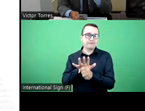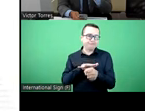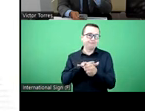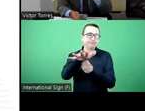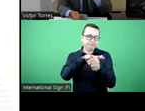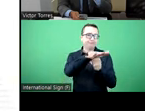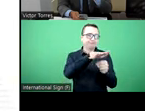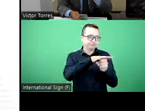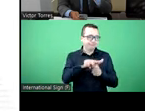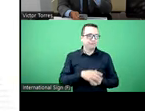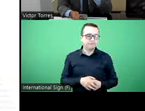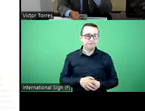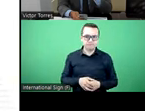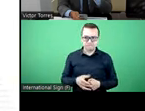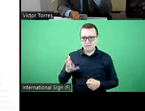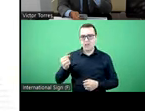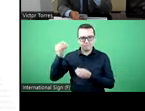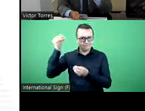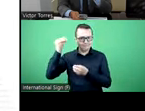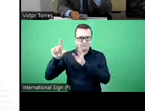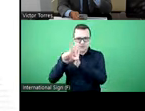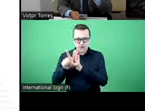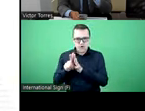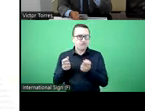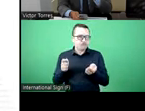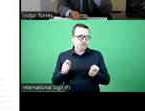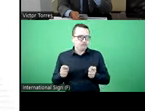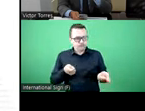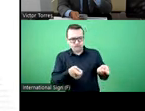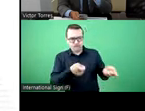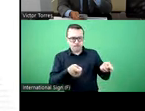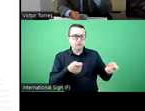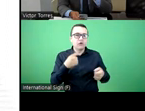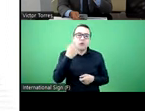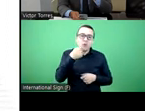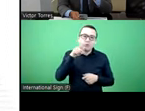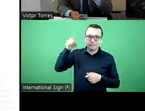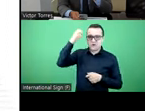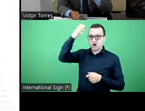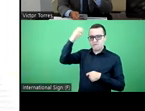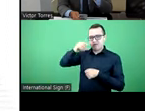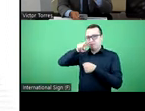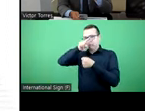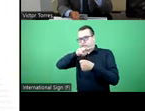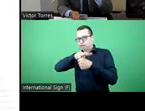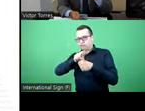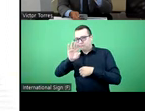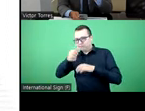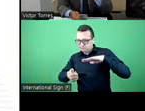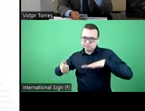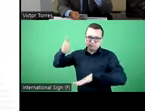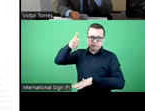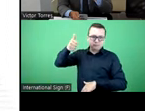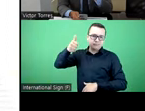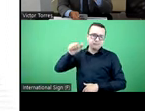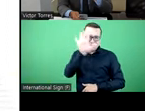because of the COVID pandemic. As I said, it's the national superintendency of health that